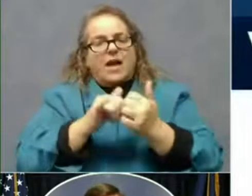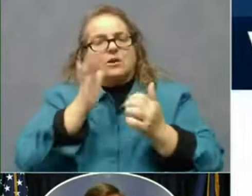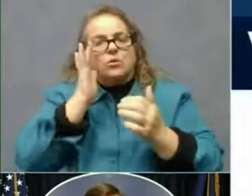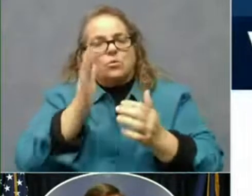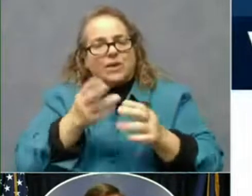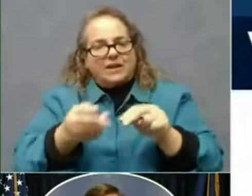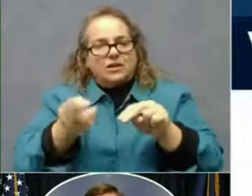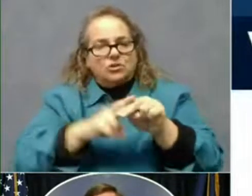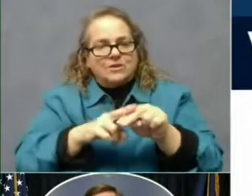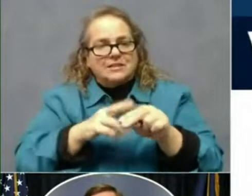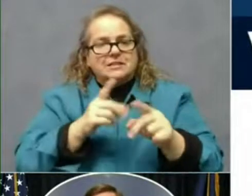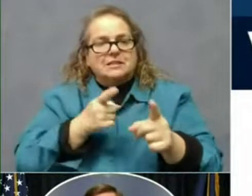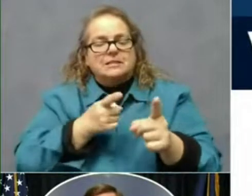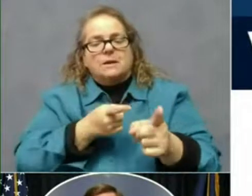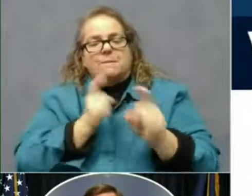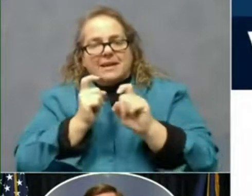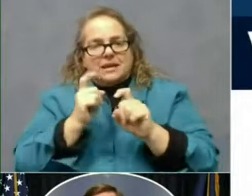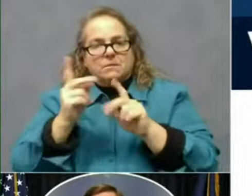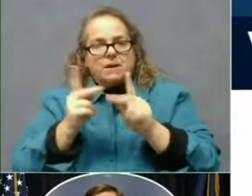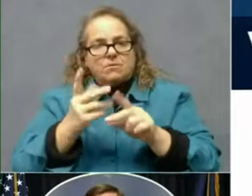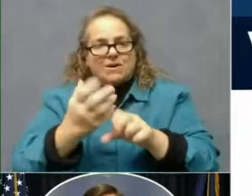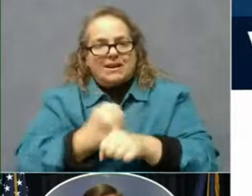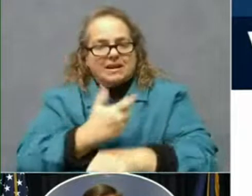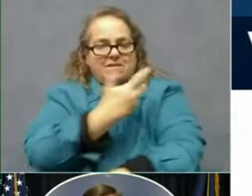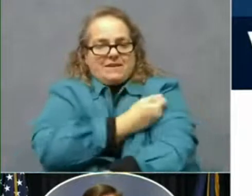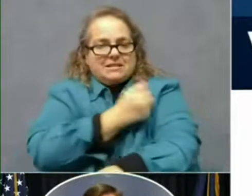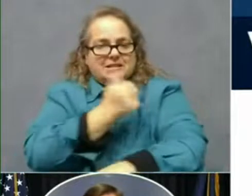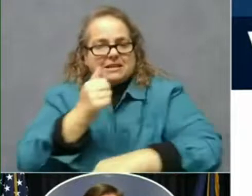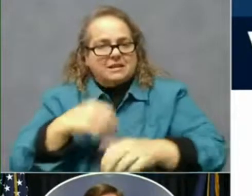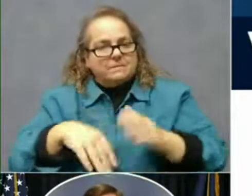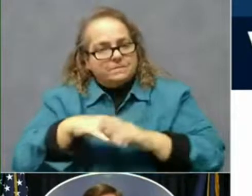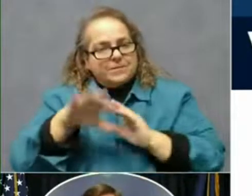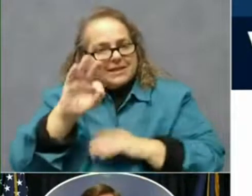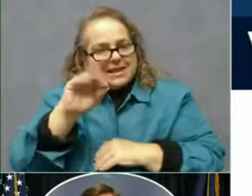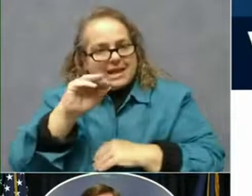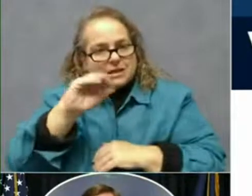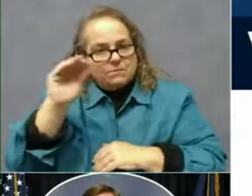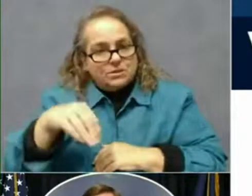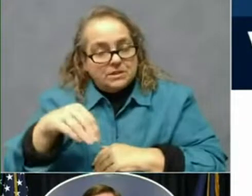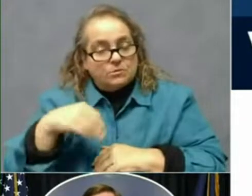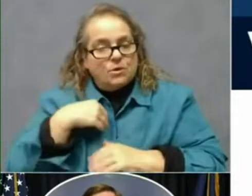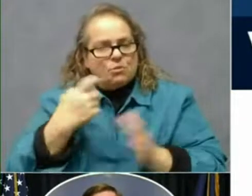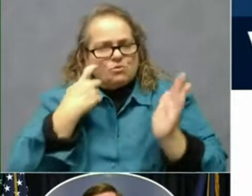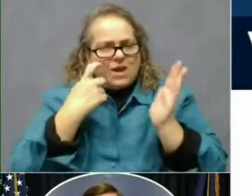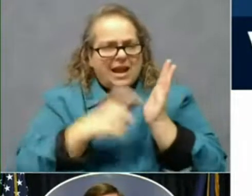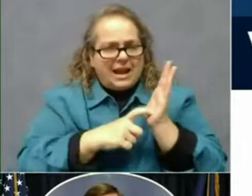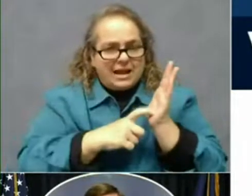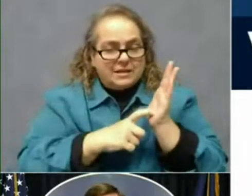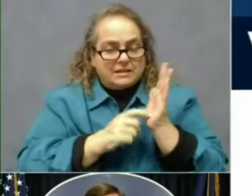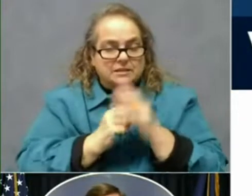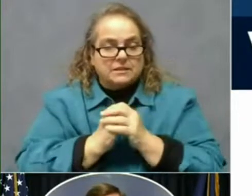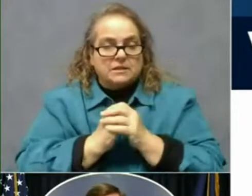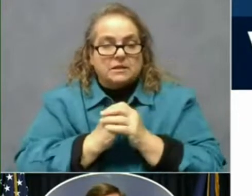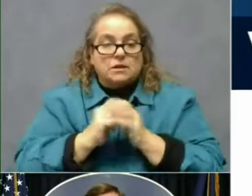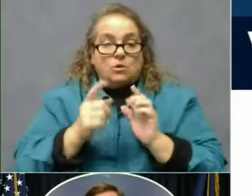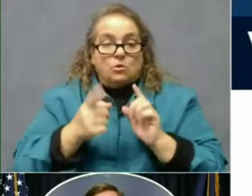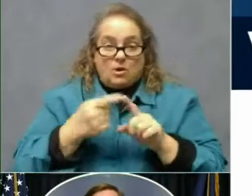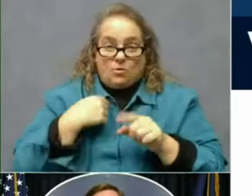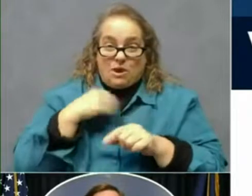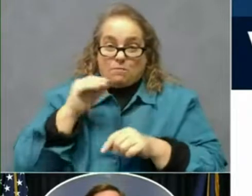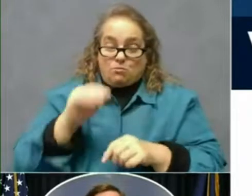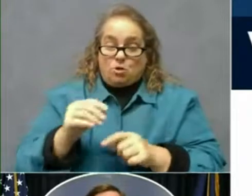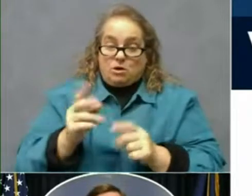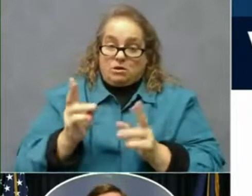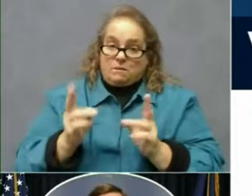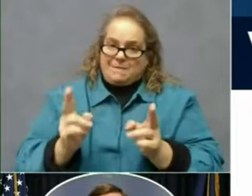90%. And we just want to recognize that when we put that immediacy on it, that